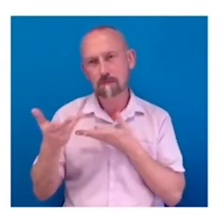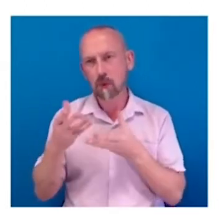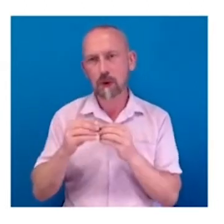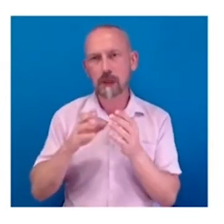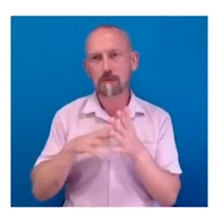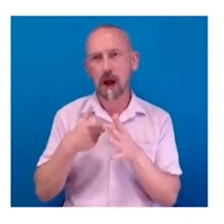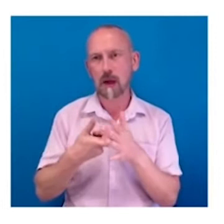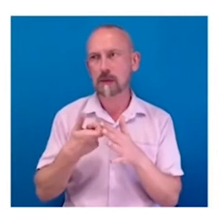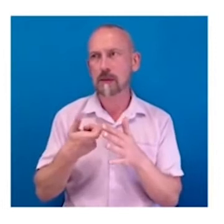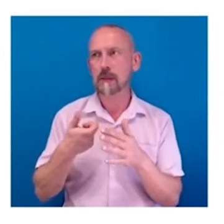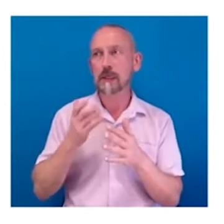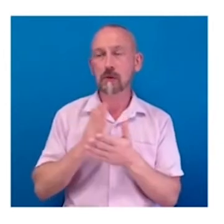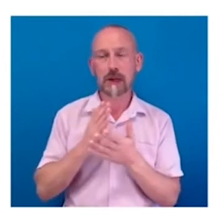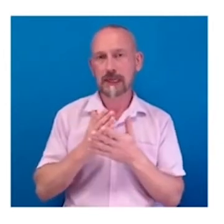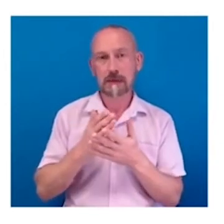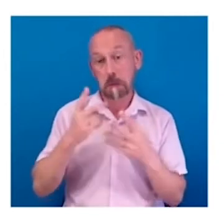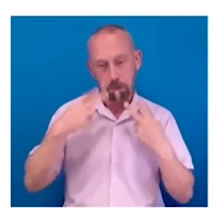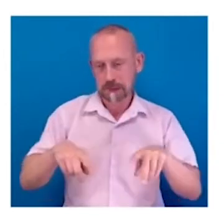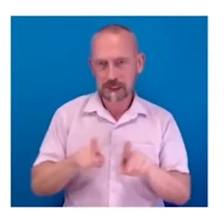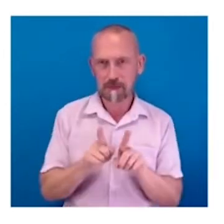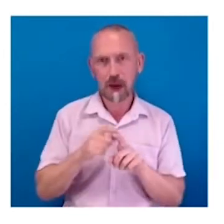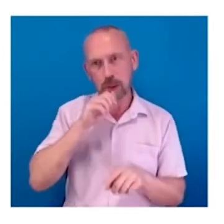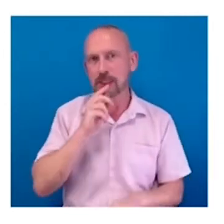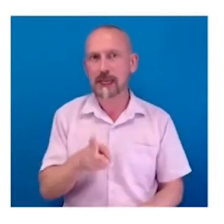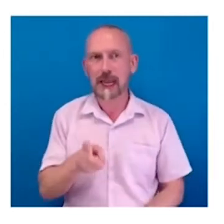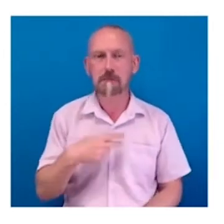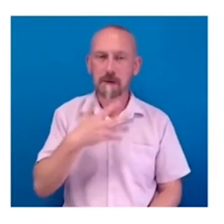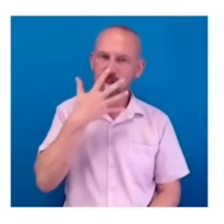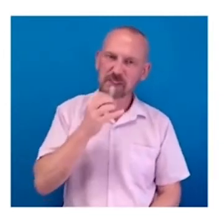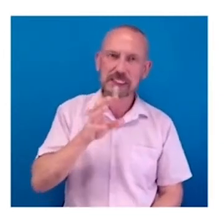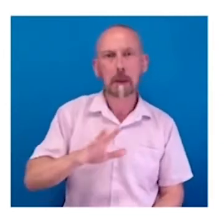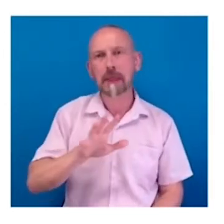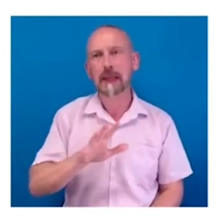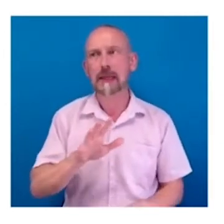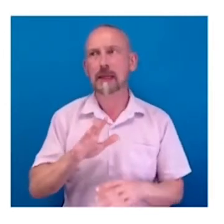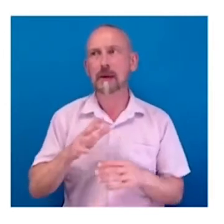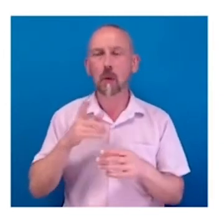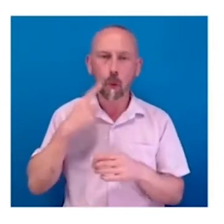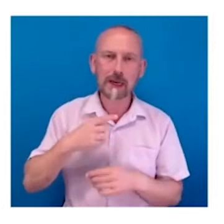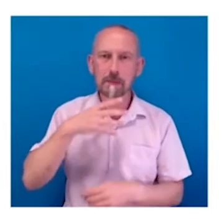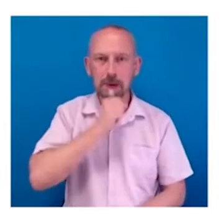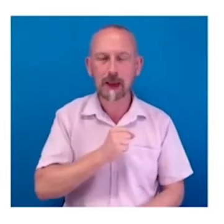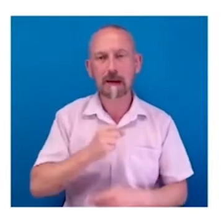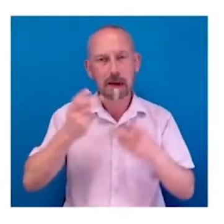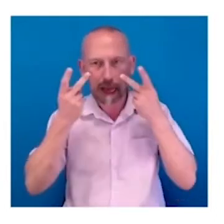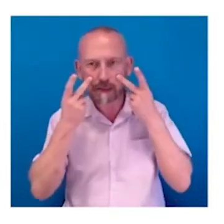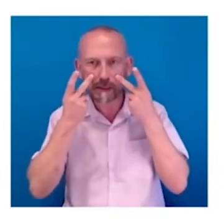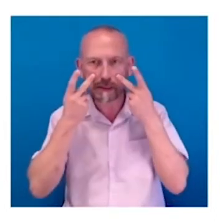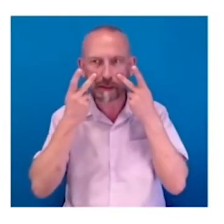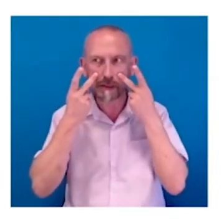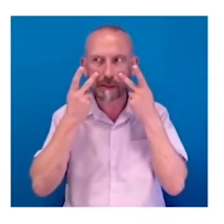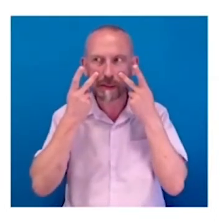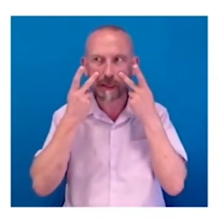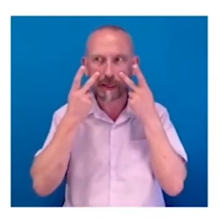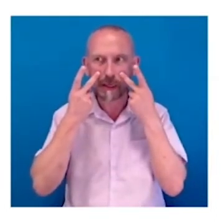-something-year-old white male wearing glasses, not quite in as good a shape as the